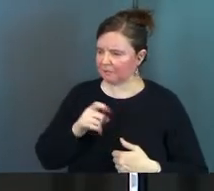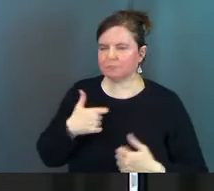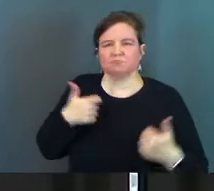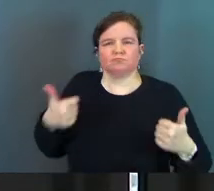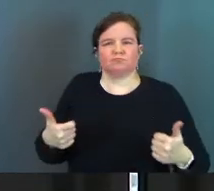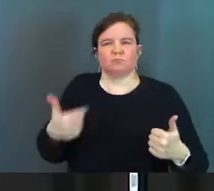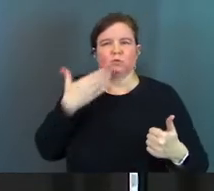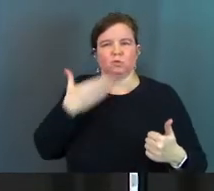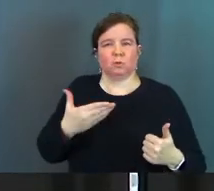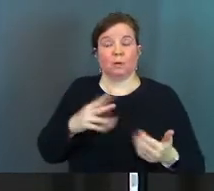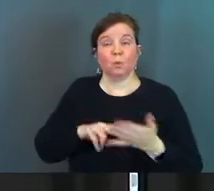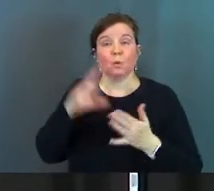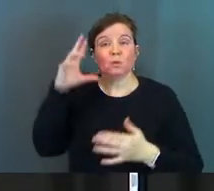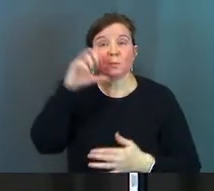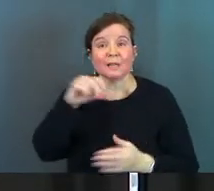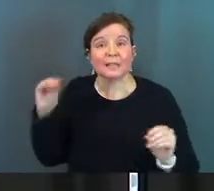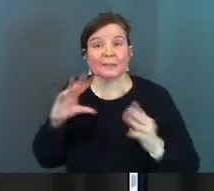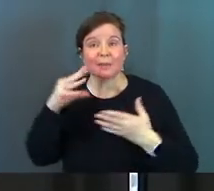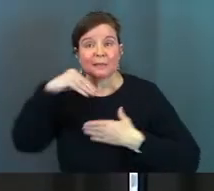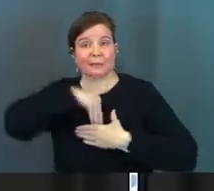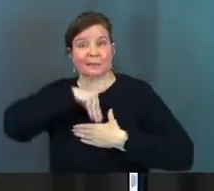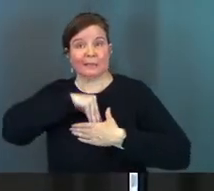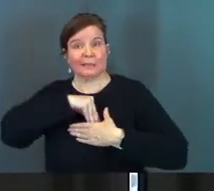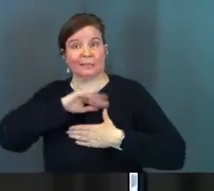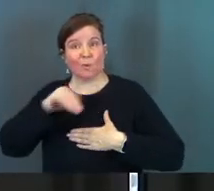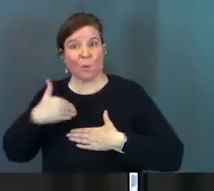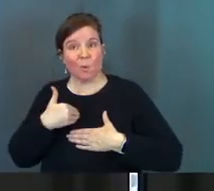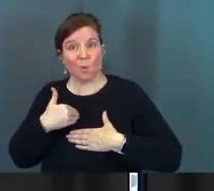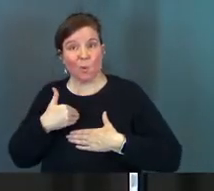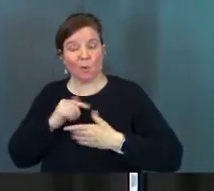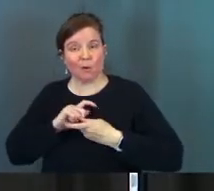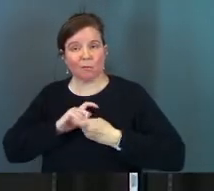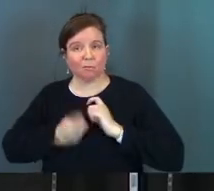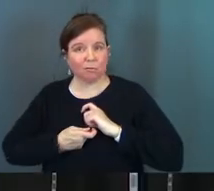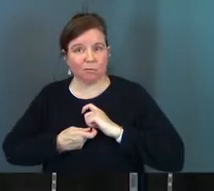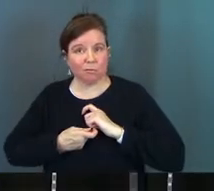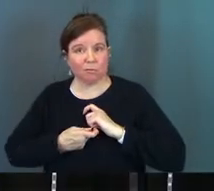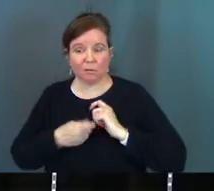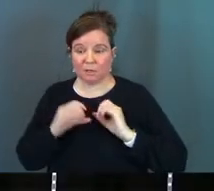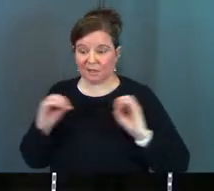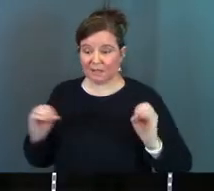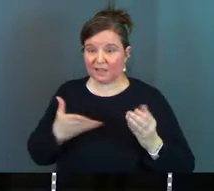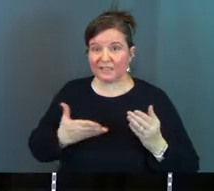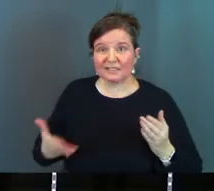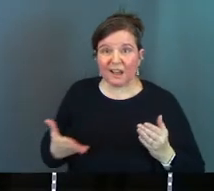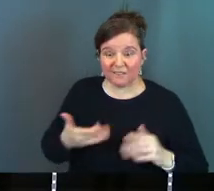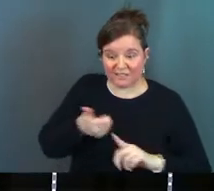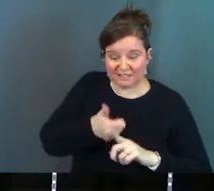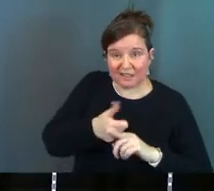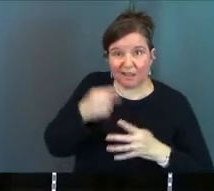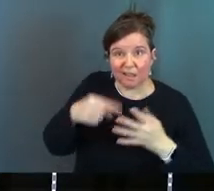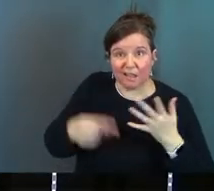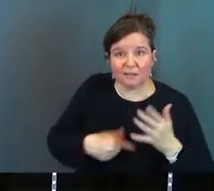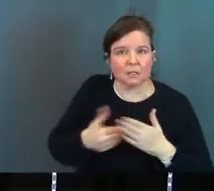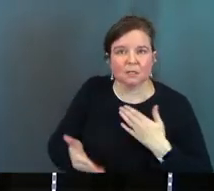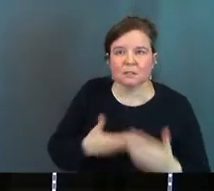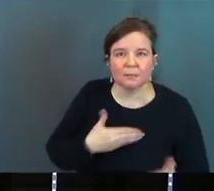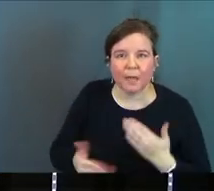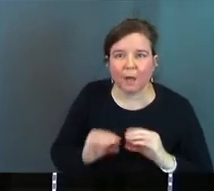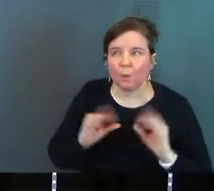What you miss is the miracle that happened inside of their soul. Because none of the stuff matters without the miracle.